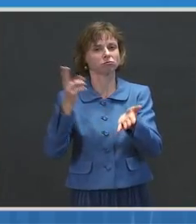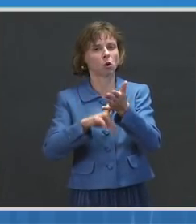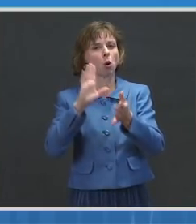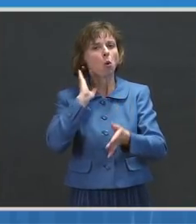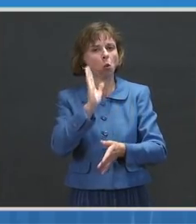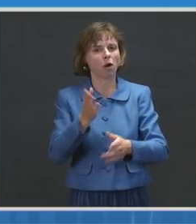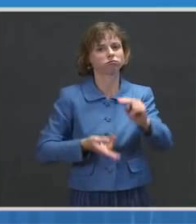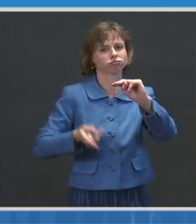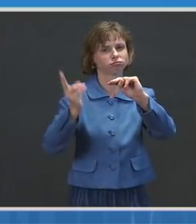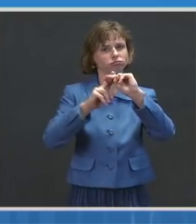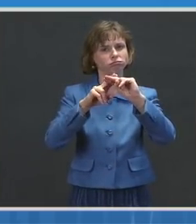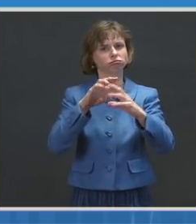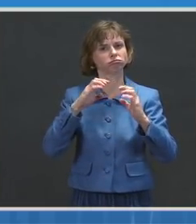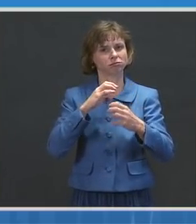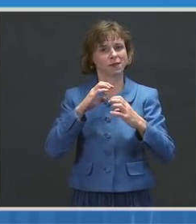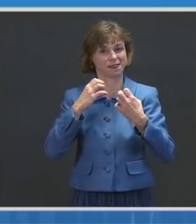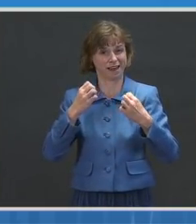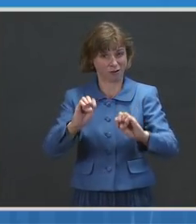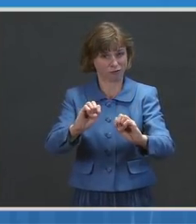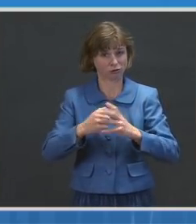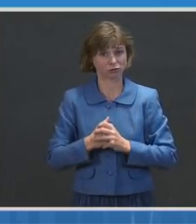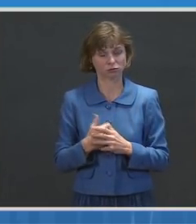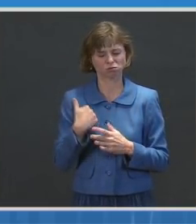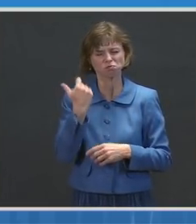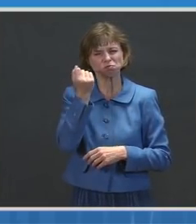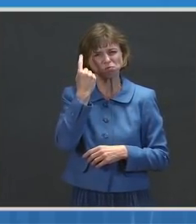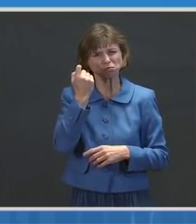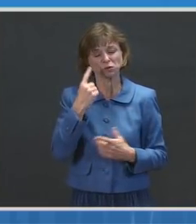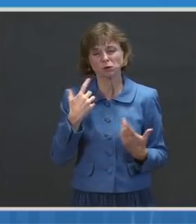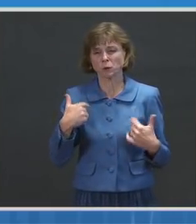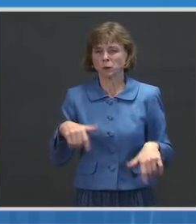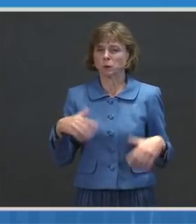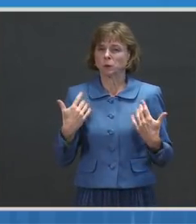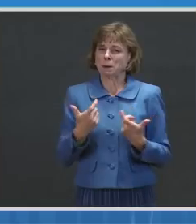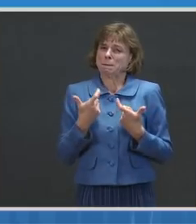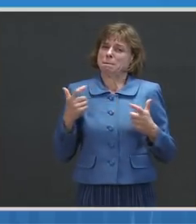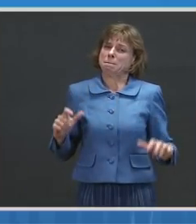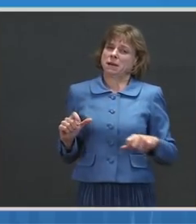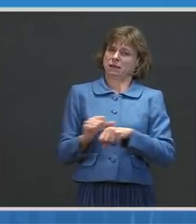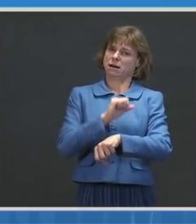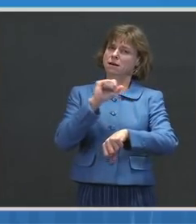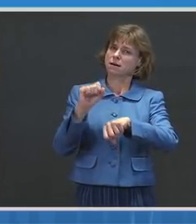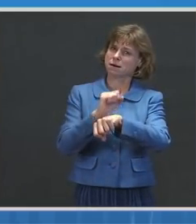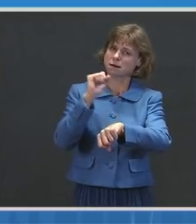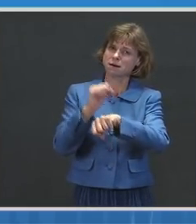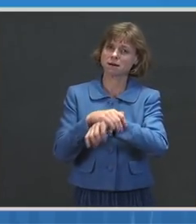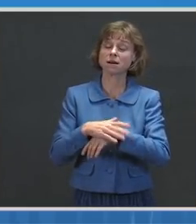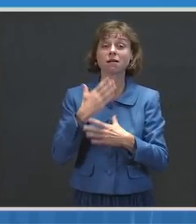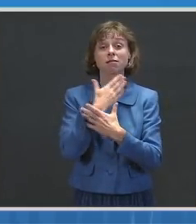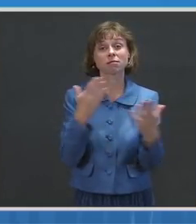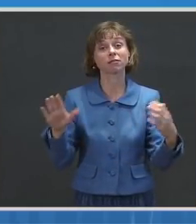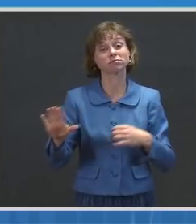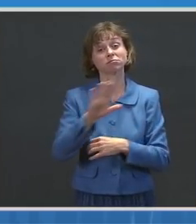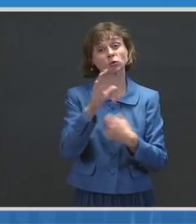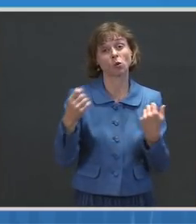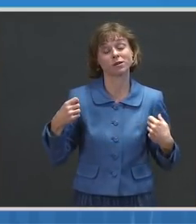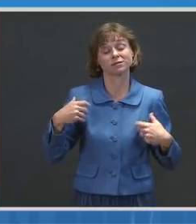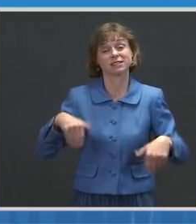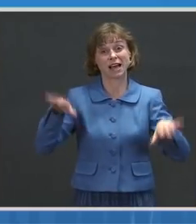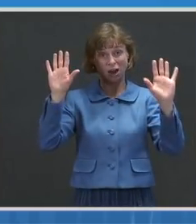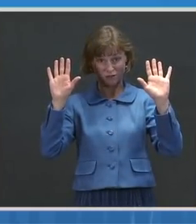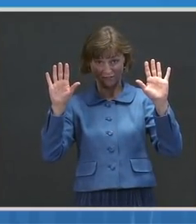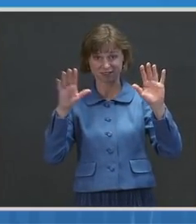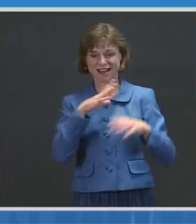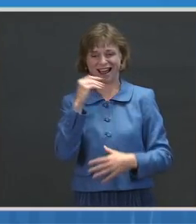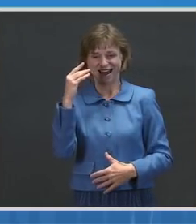understand this is a long journey, but thanks to the sacrifice of so many of you and the step-by-step plan we are executing, for